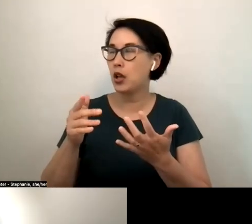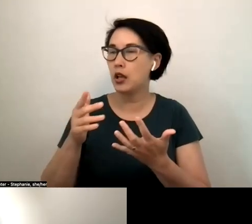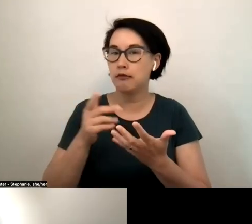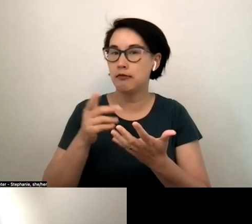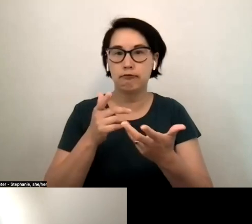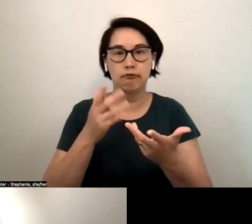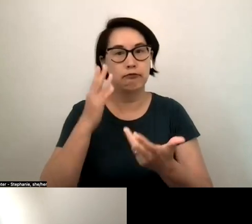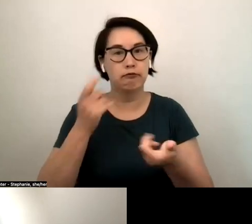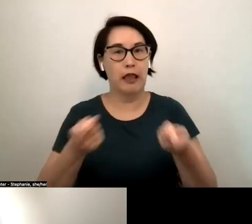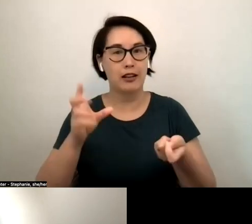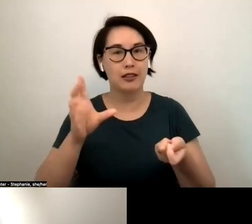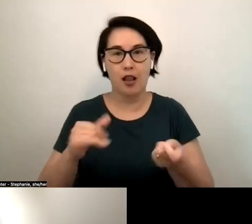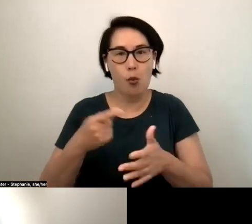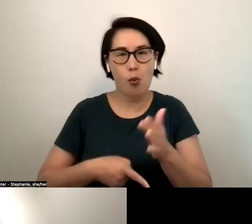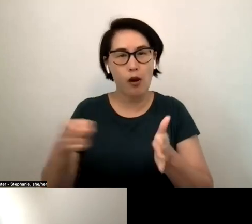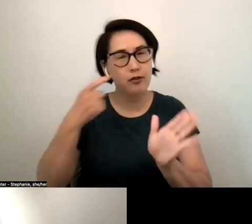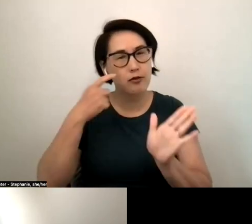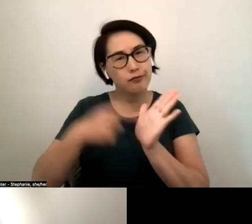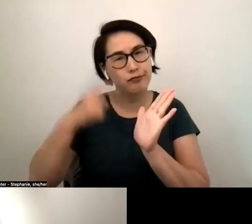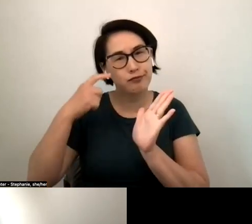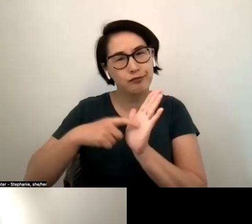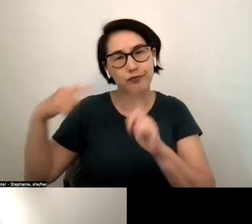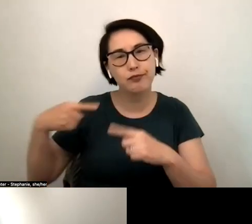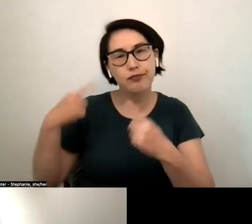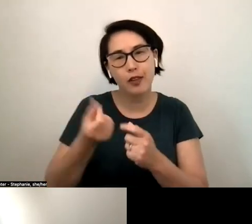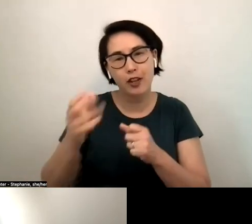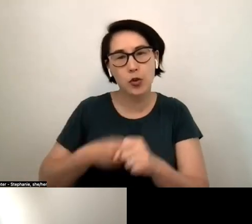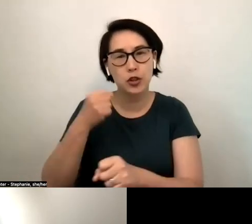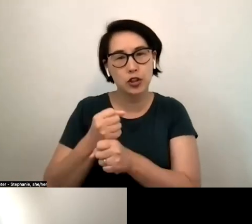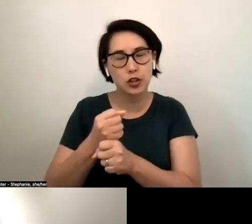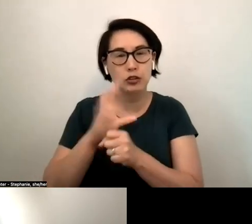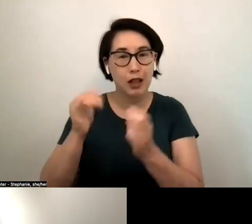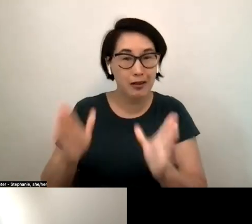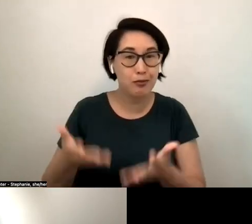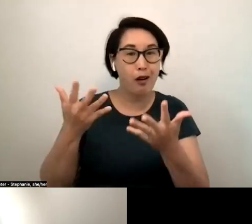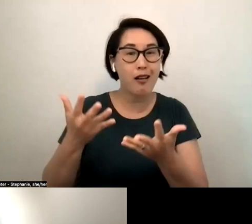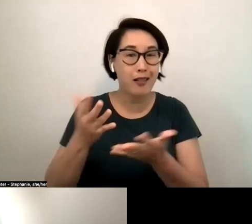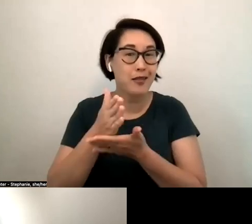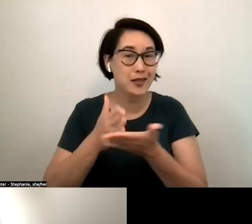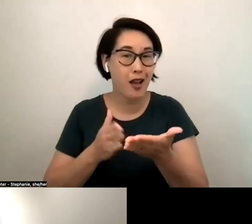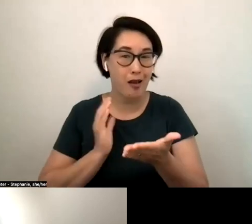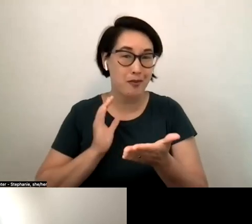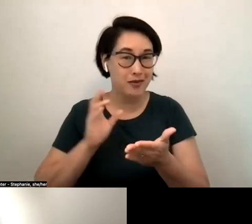last few years that has also brought up some of these necessary work that we have to do